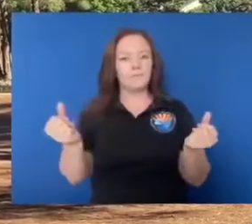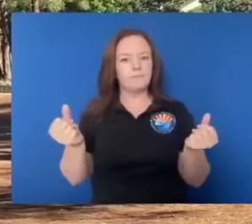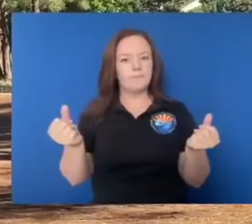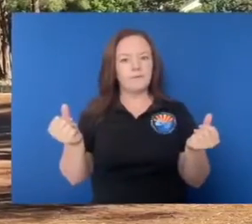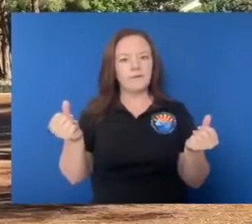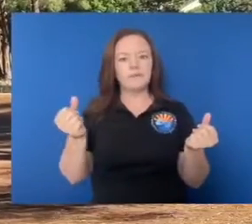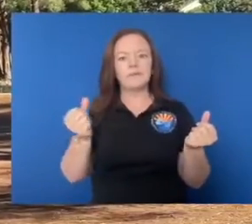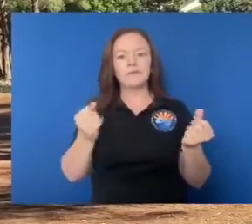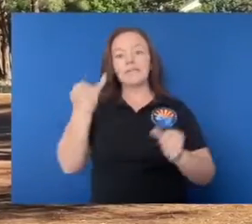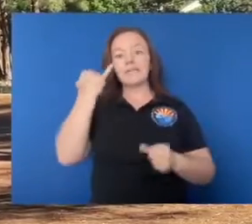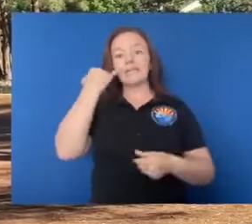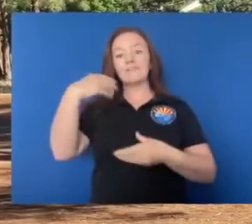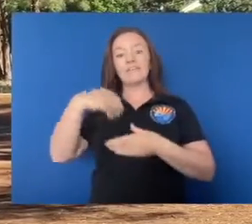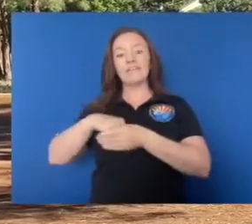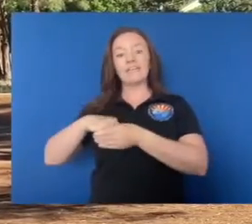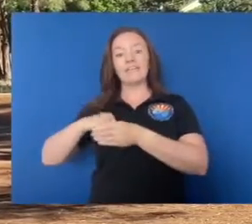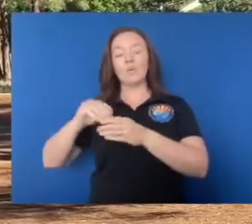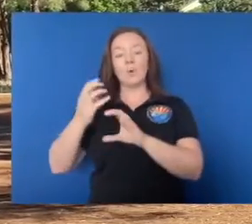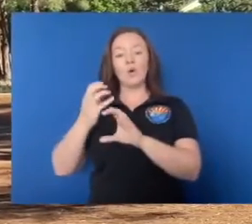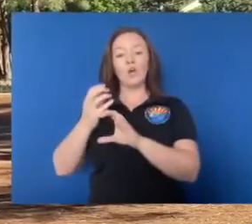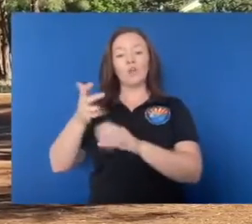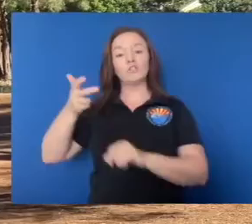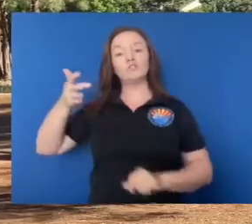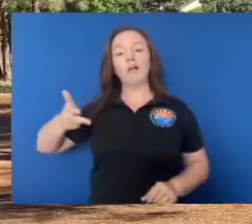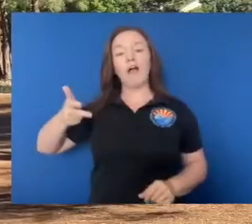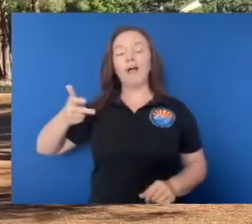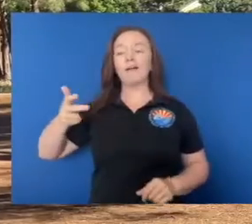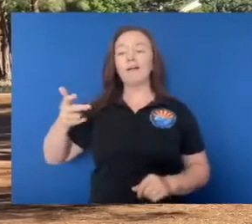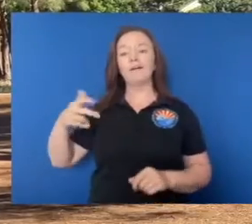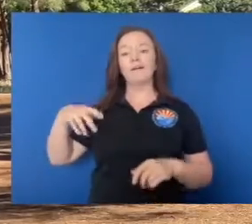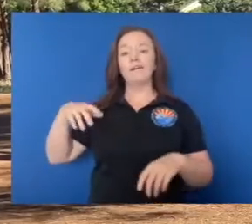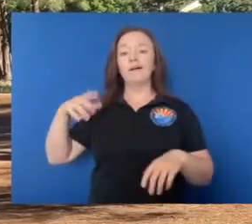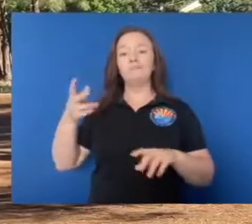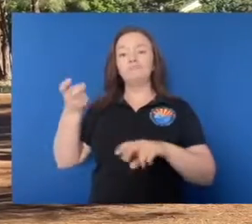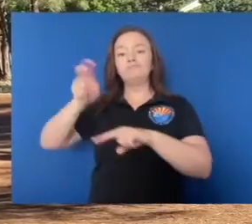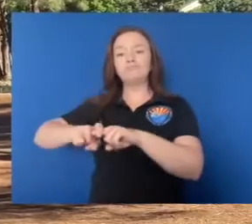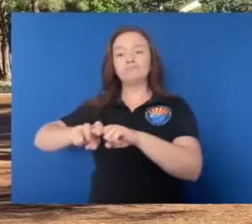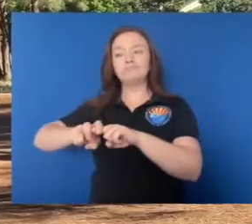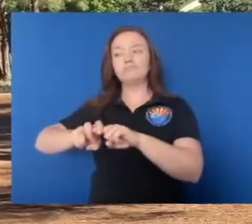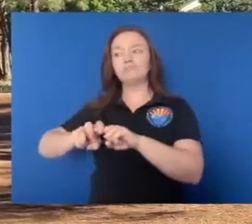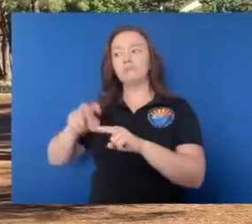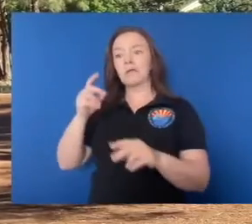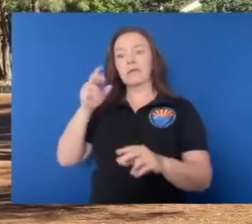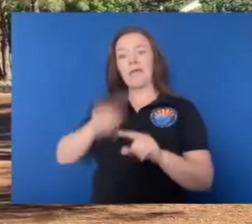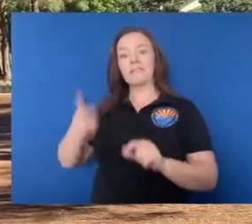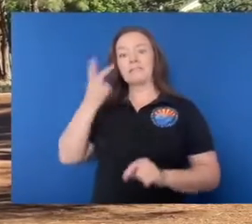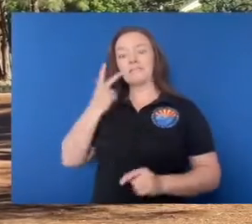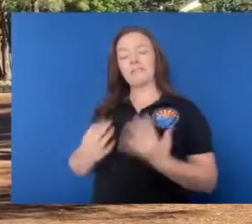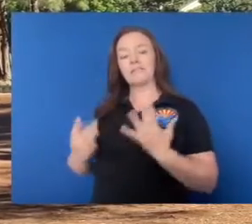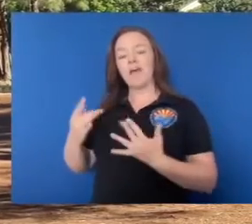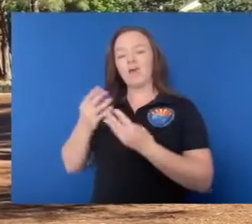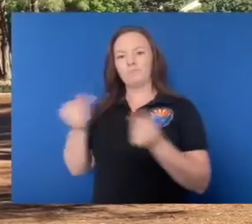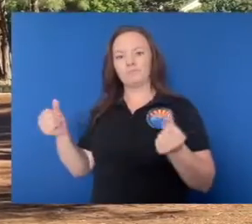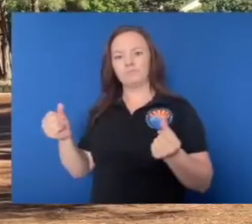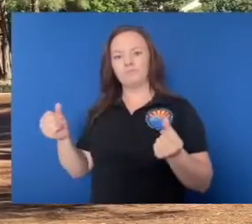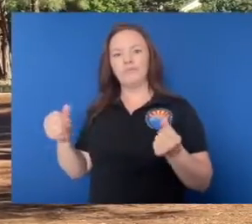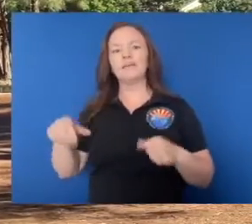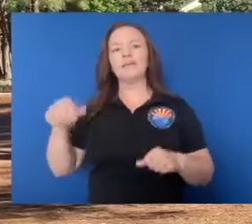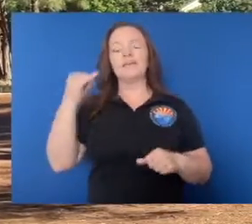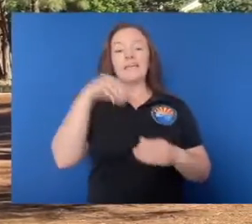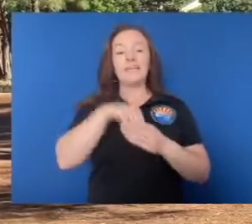side by side or in your truck, the fire's got to be out. In your backyard, the fire's got to go out. If